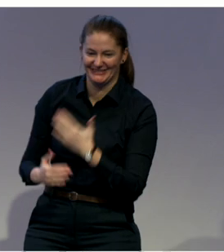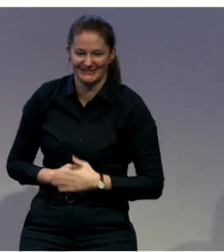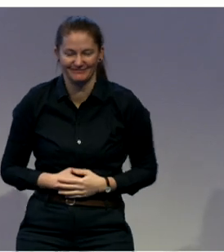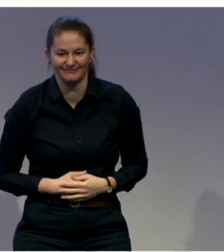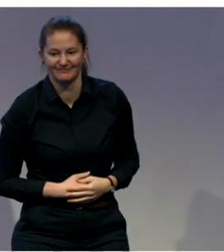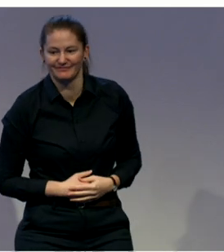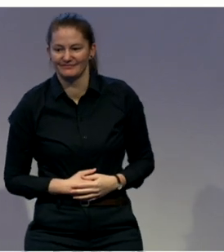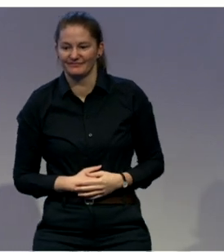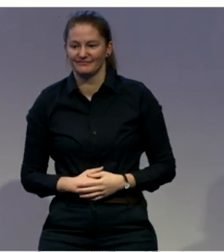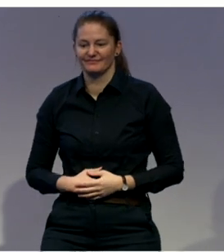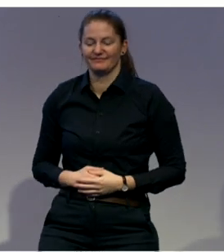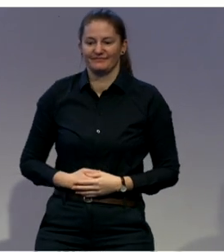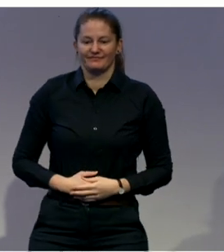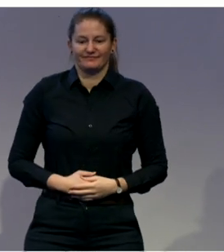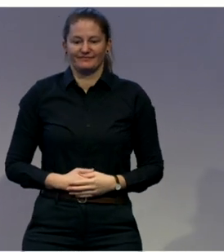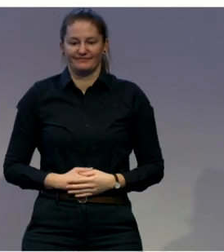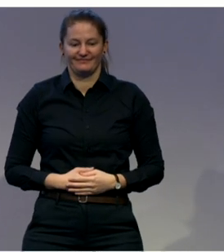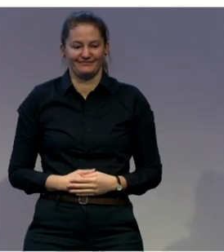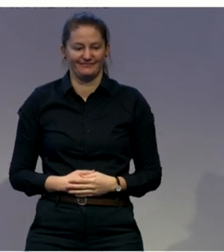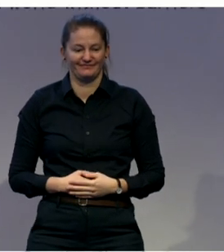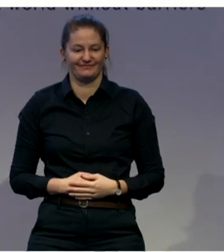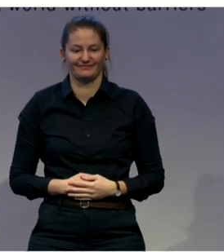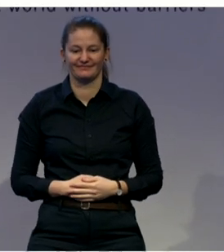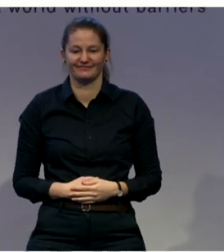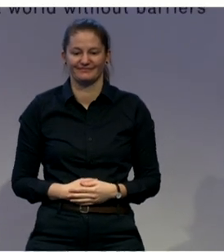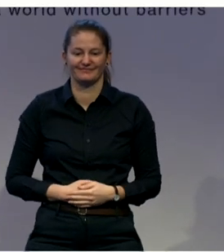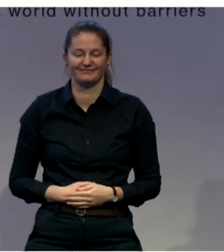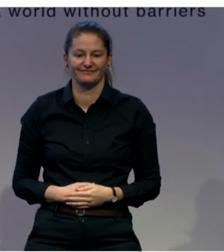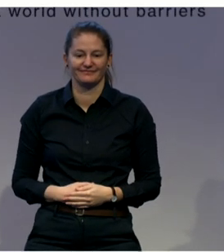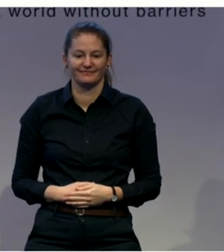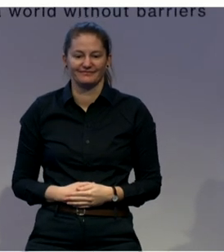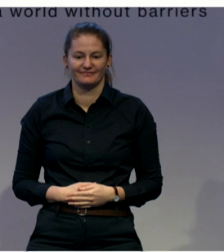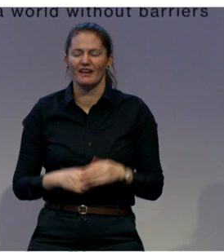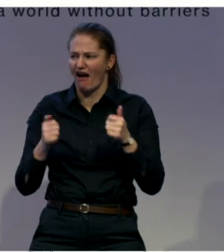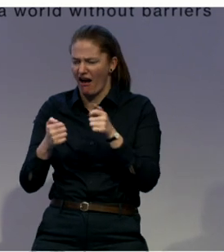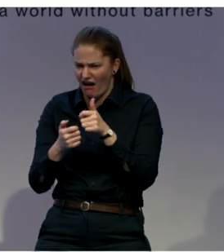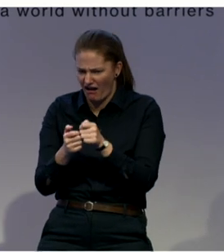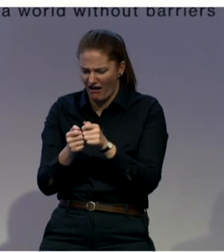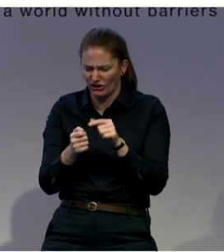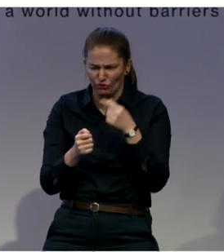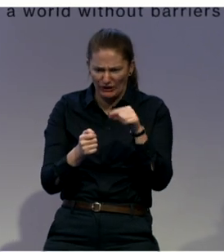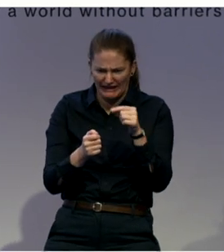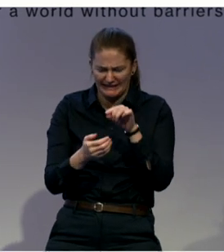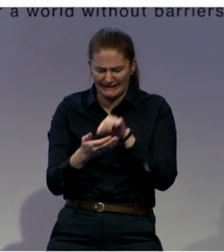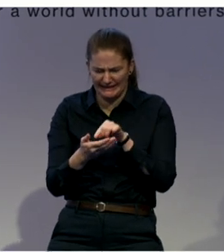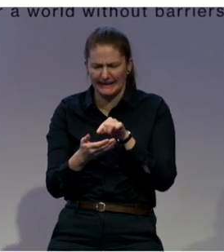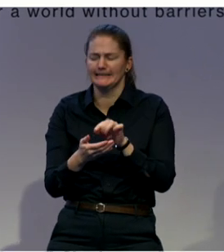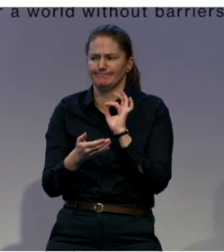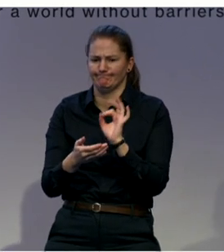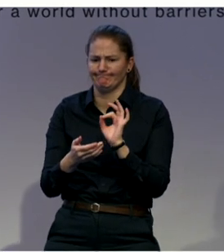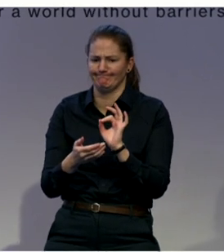So it's the green one. Okay, the green one. So this one. No, that one. That one. Okay, new technology.